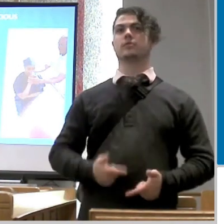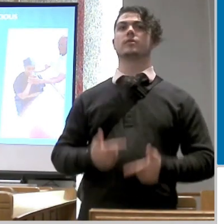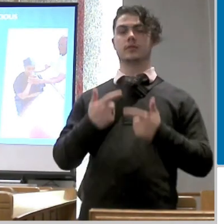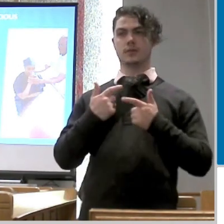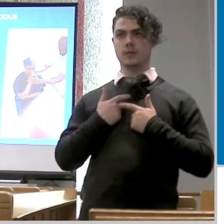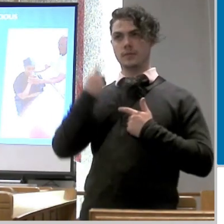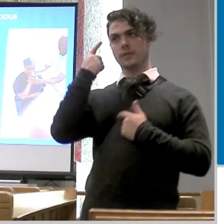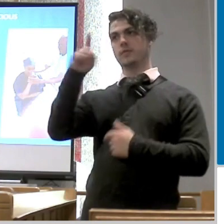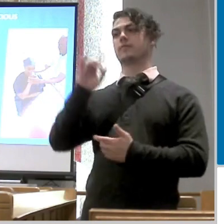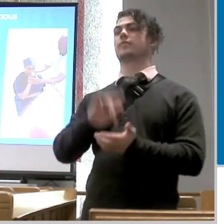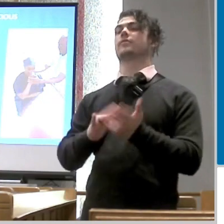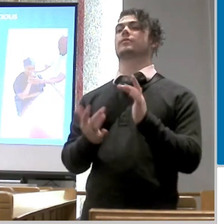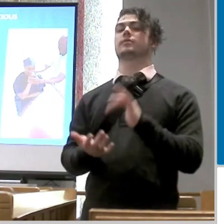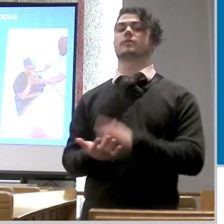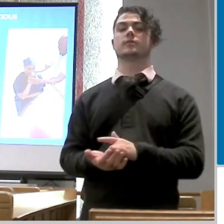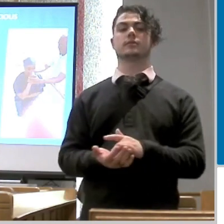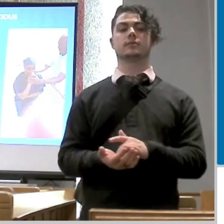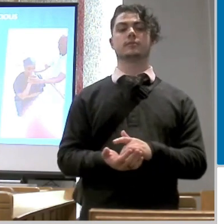christ all